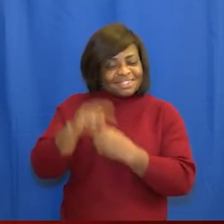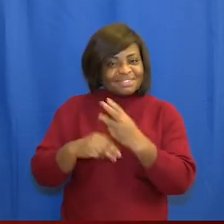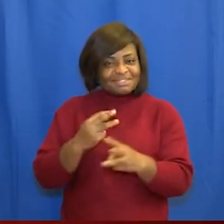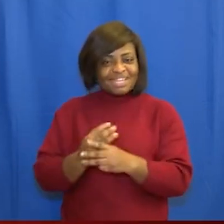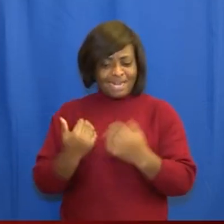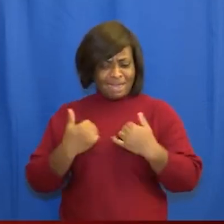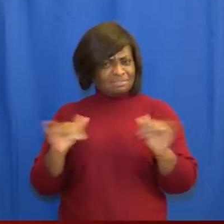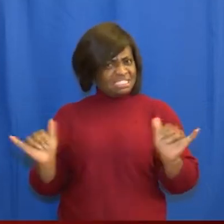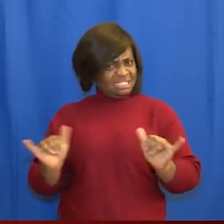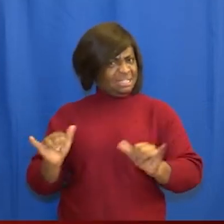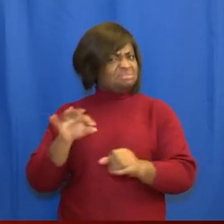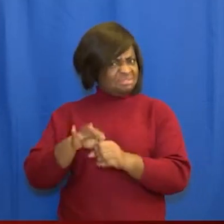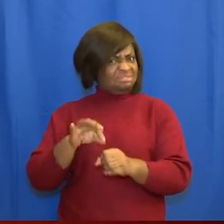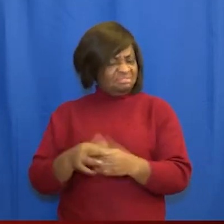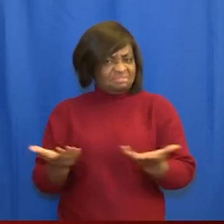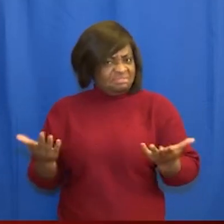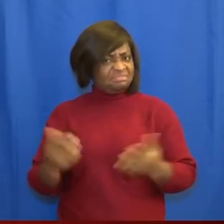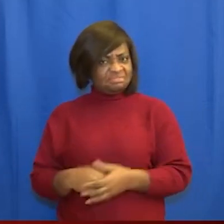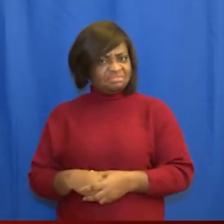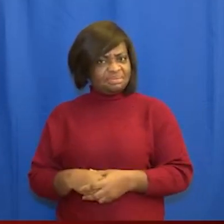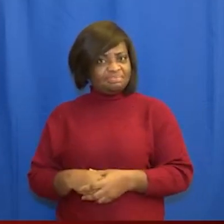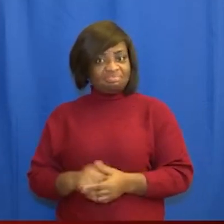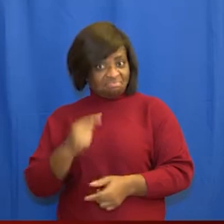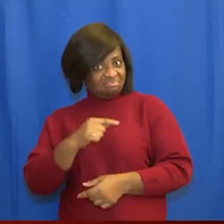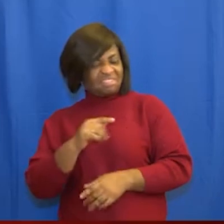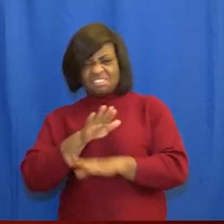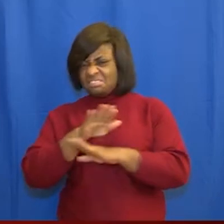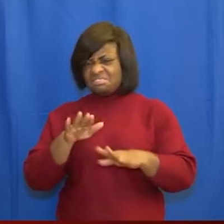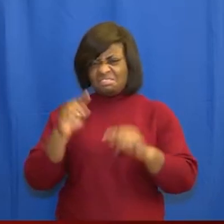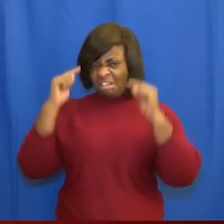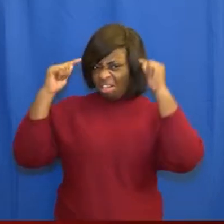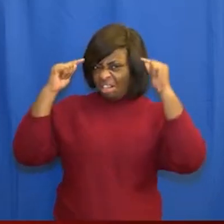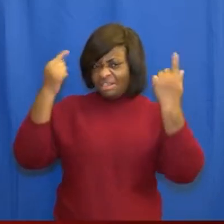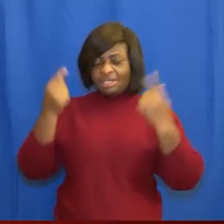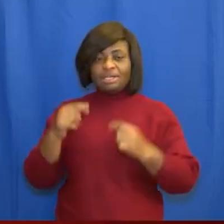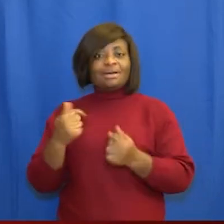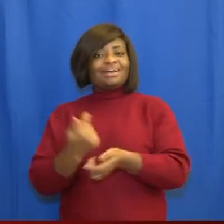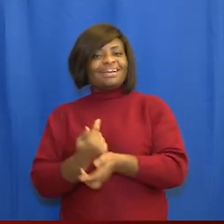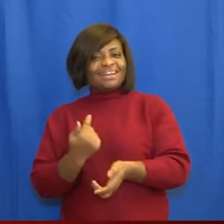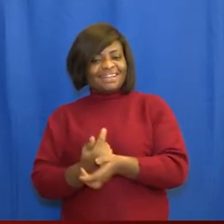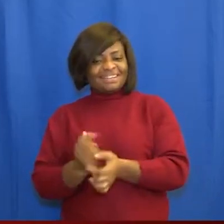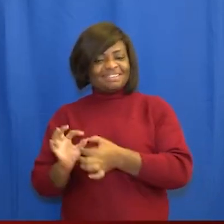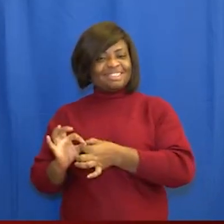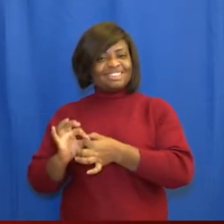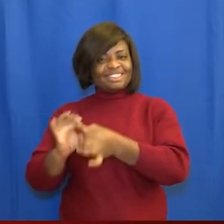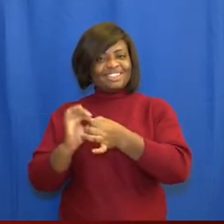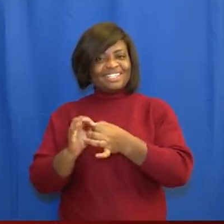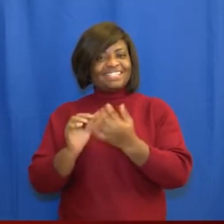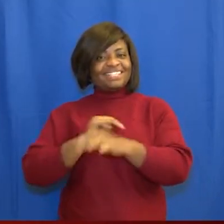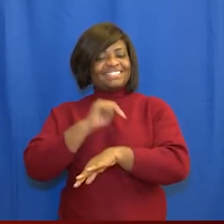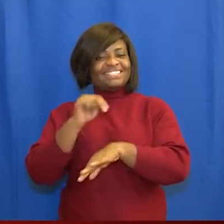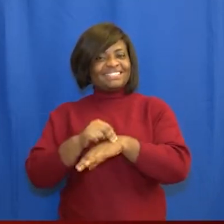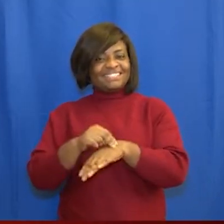conducted elections within this period and i have no doubt that ghana will join those nations in